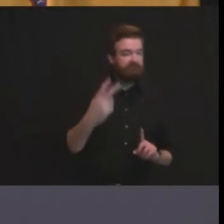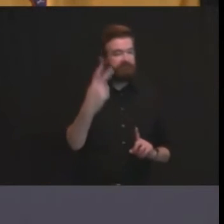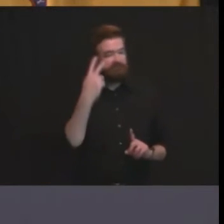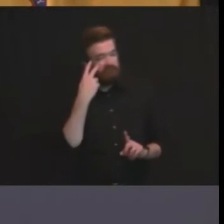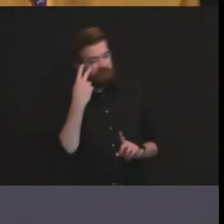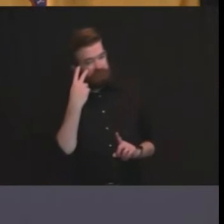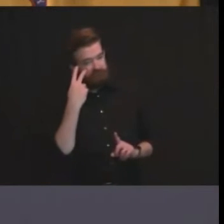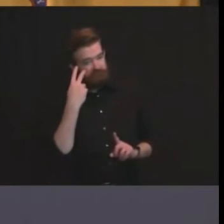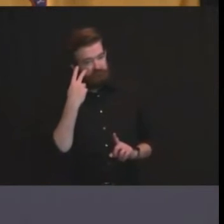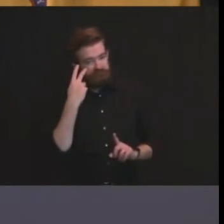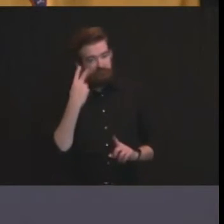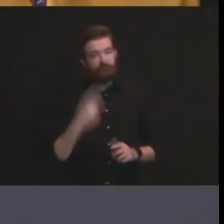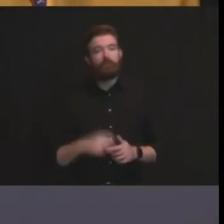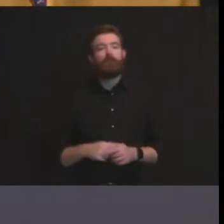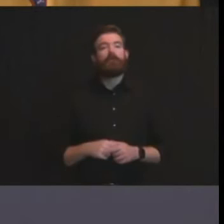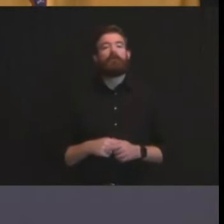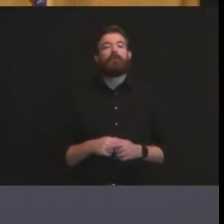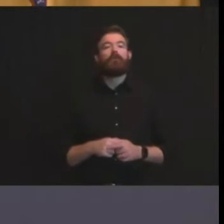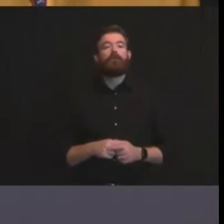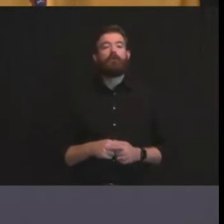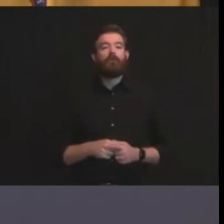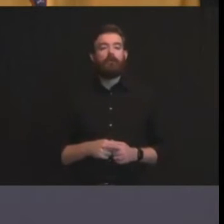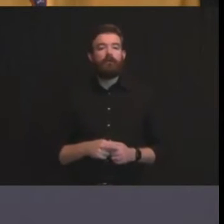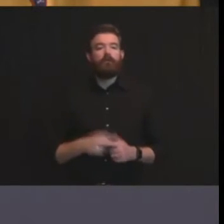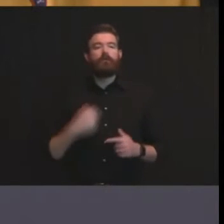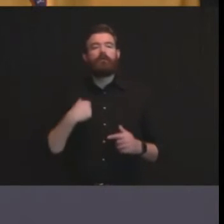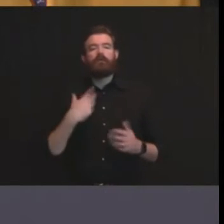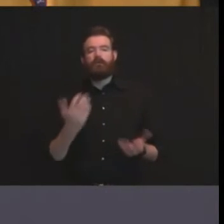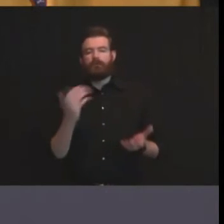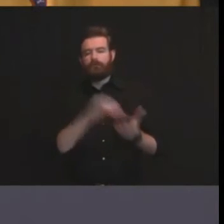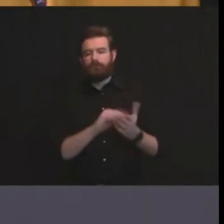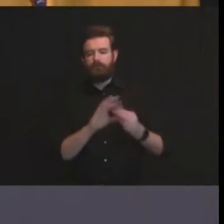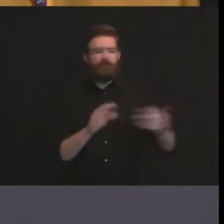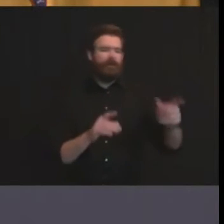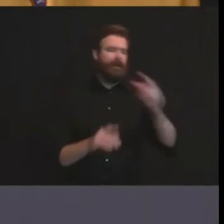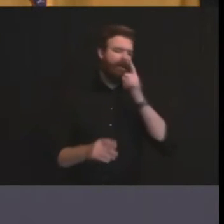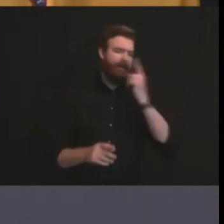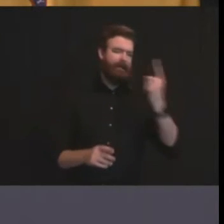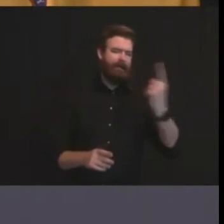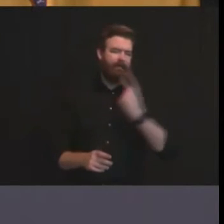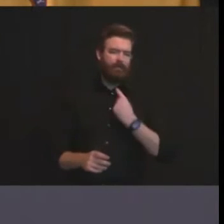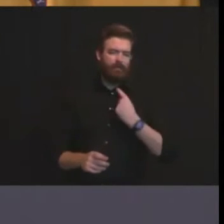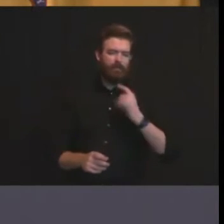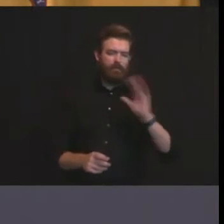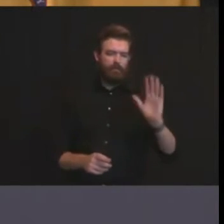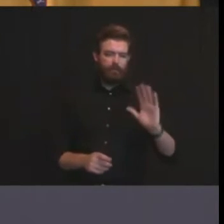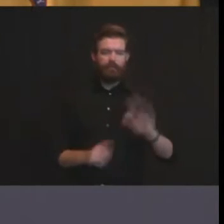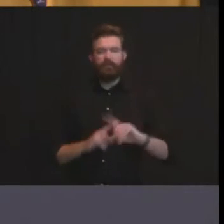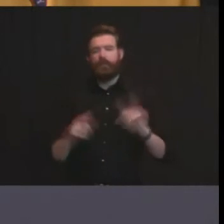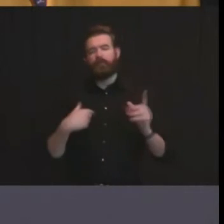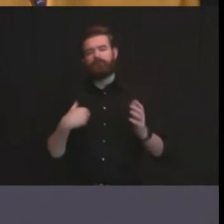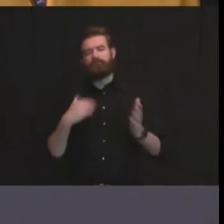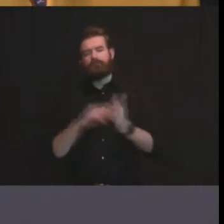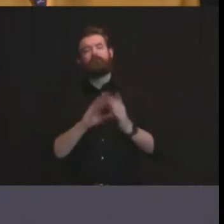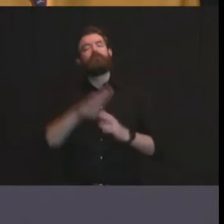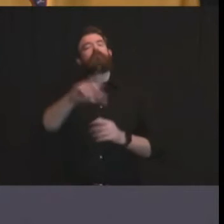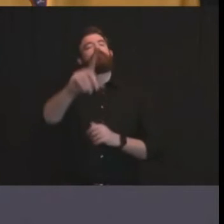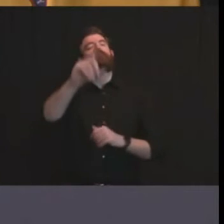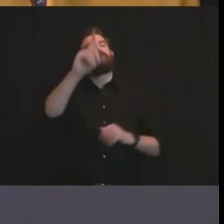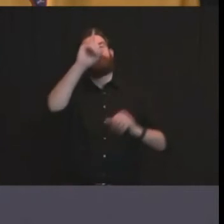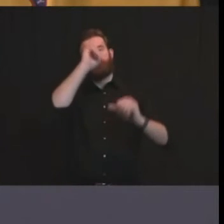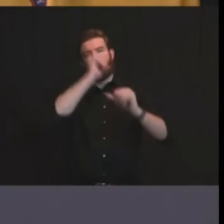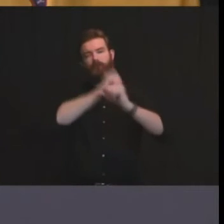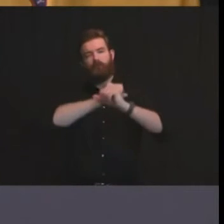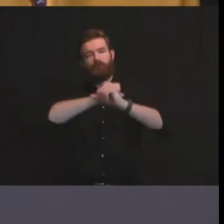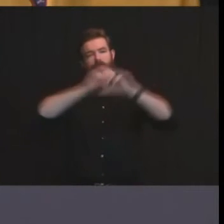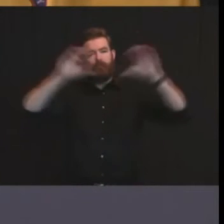repeat something you didn't ask this but i will take this opportunity to say the following think of a triangle uh there's a huge